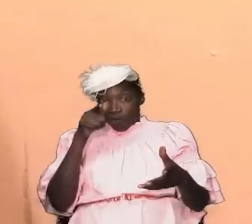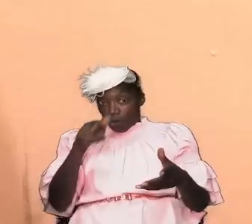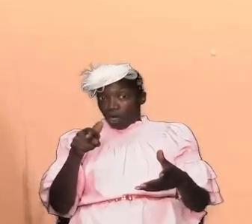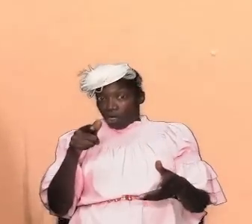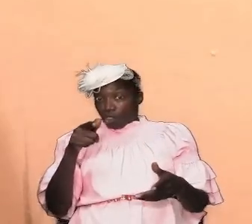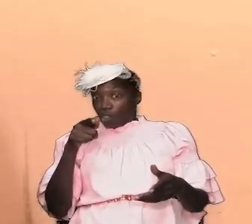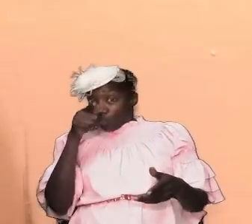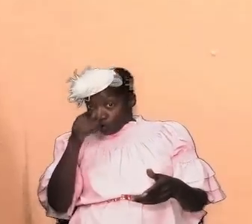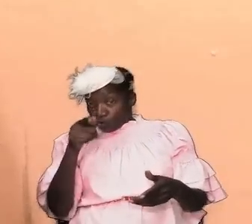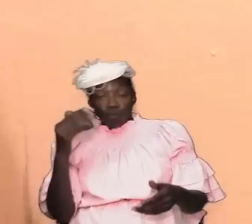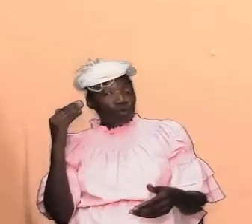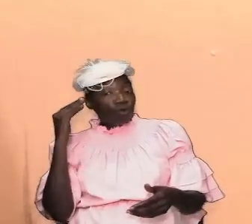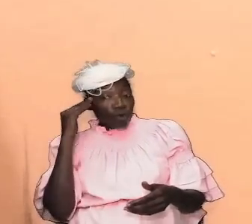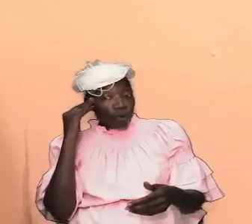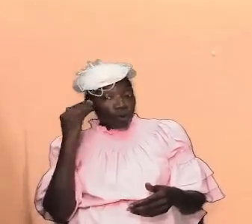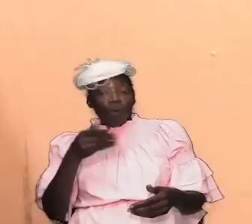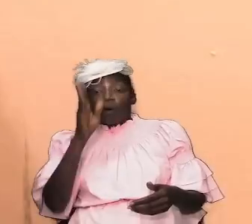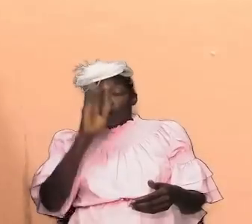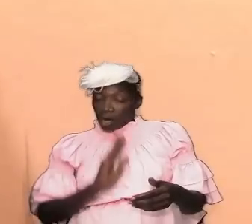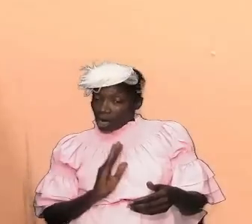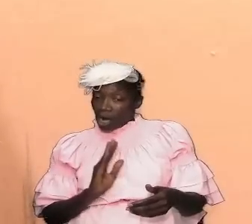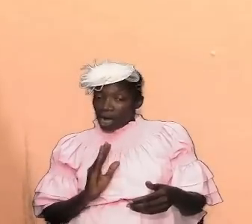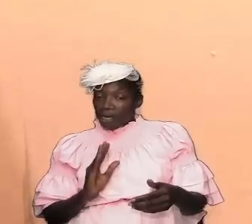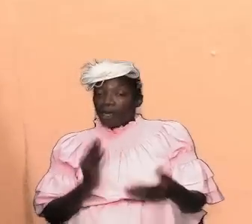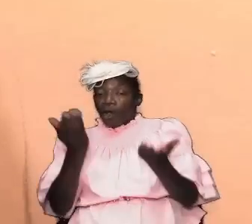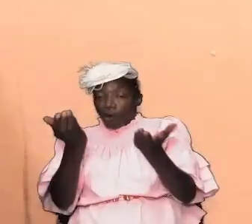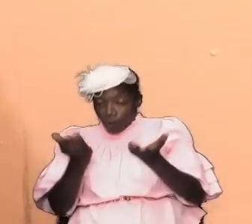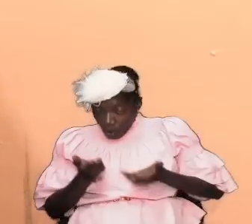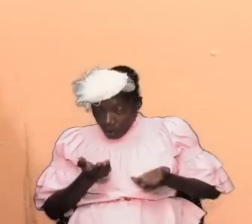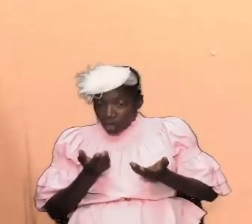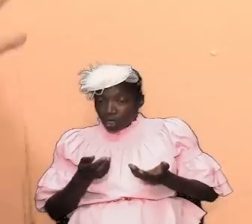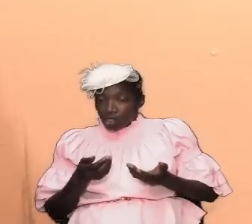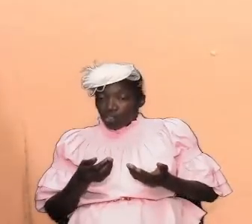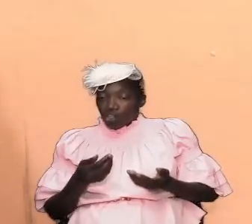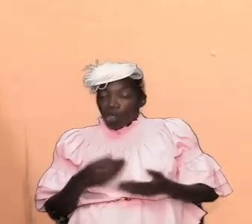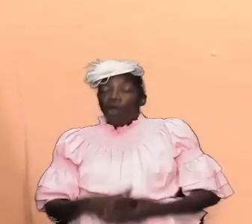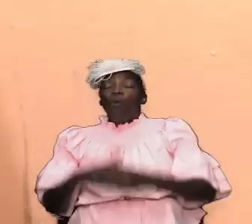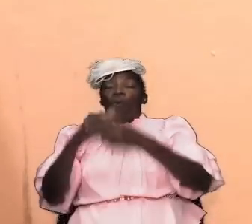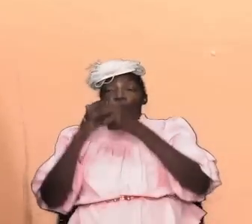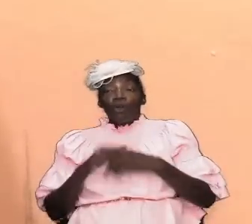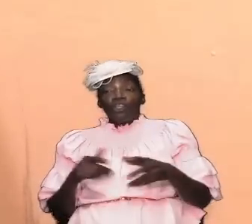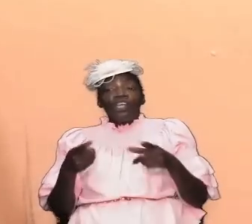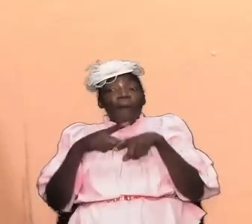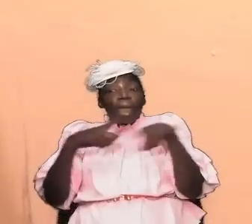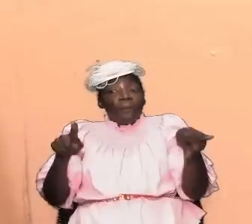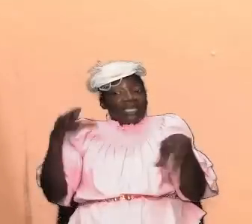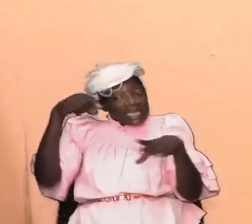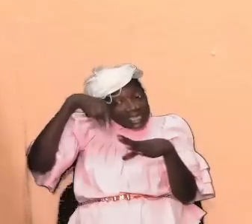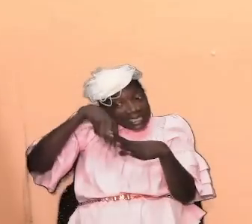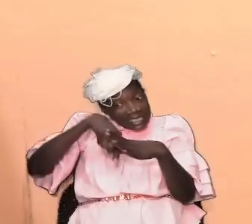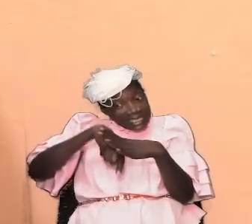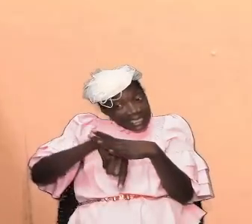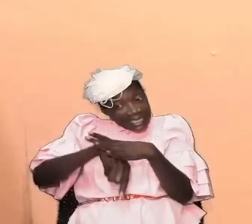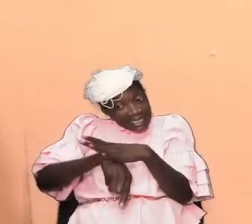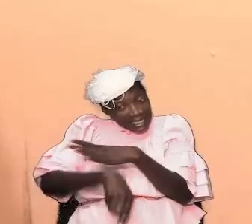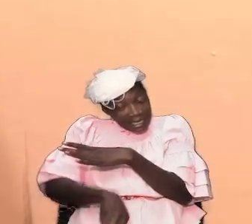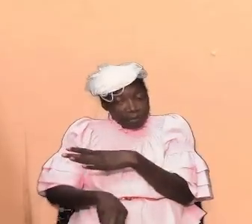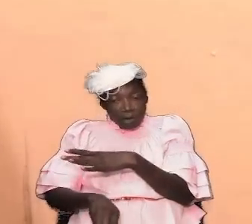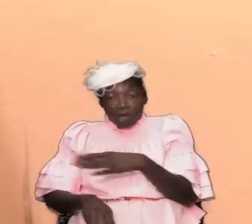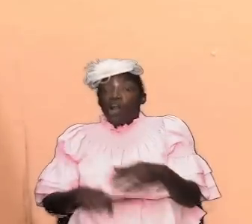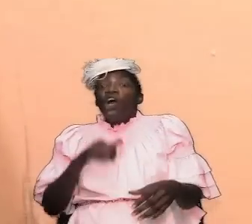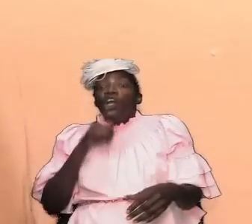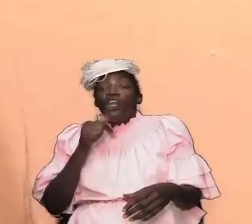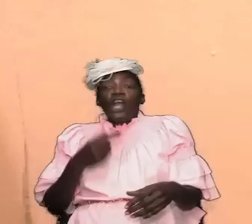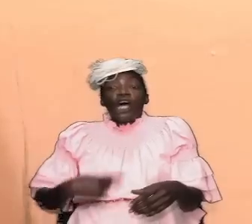in us worshiping him but he goes deeper than that it is not just to worship god our